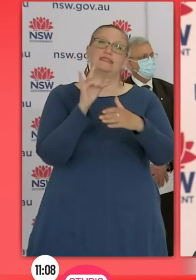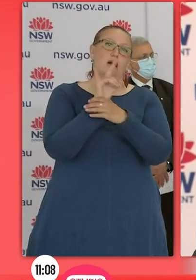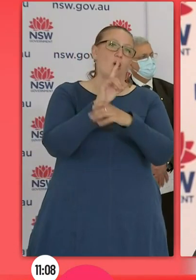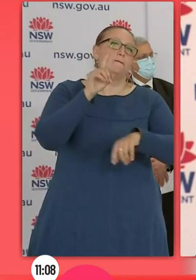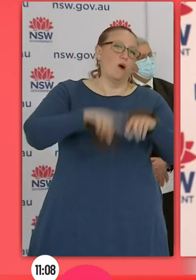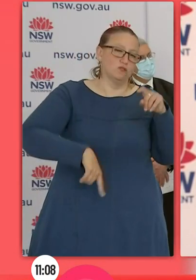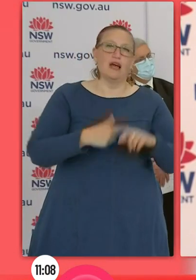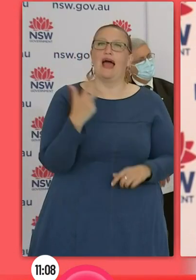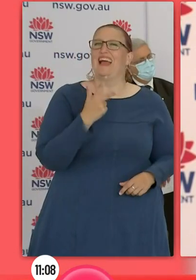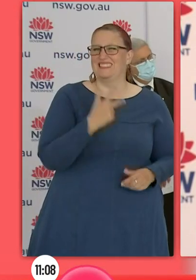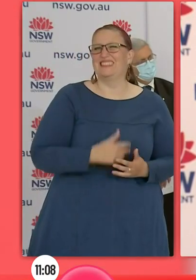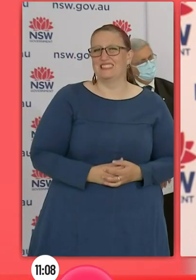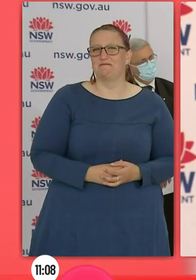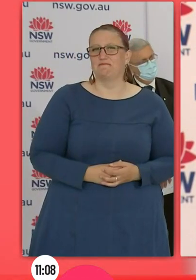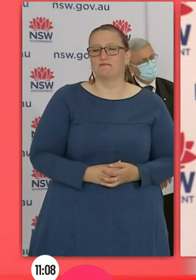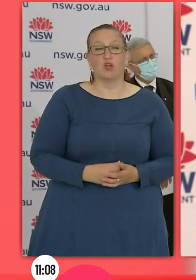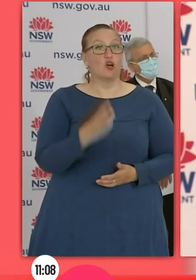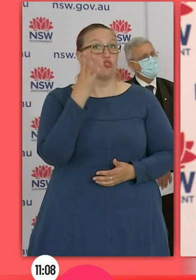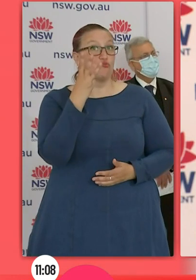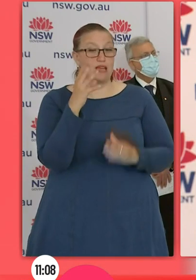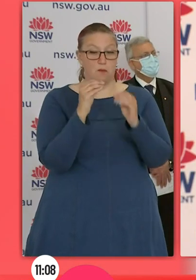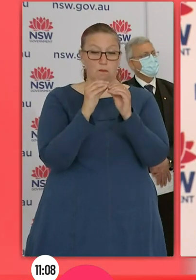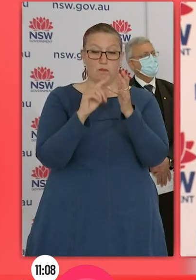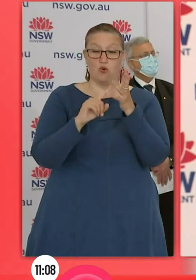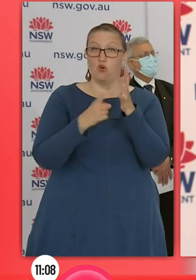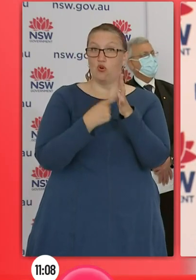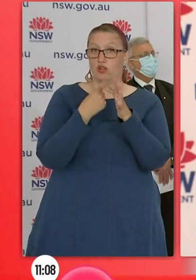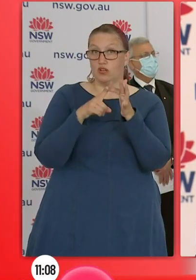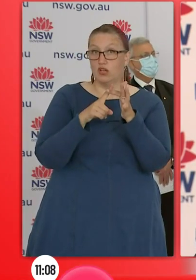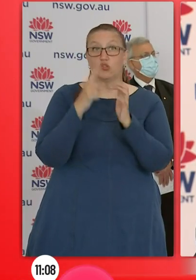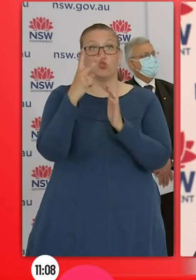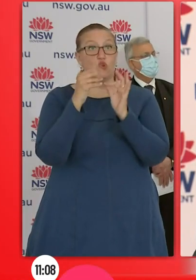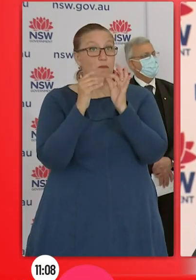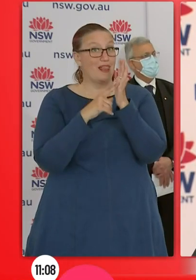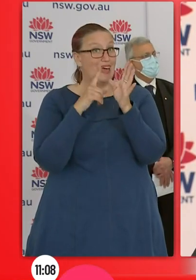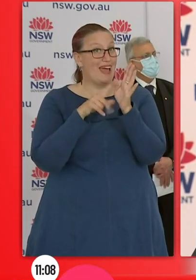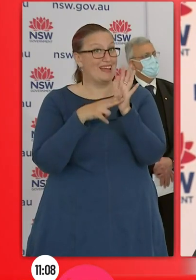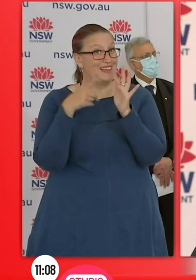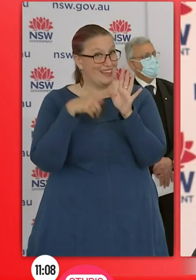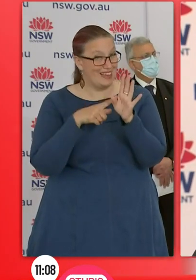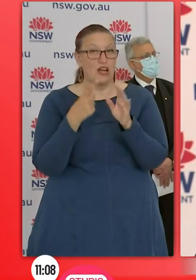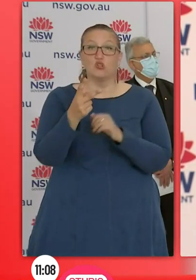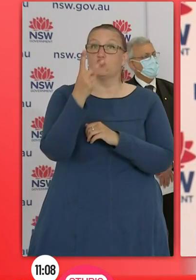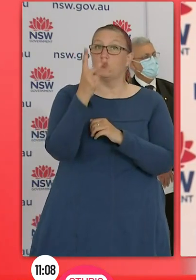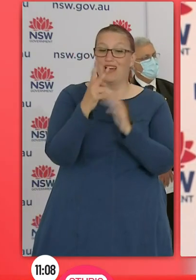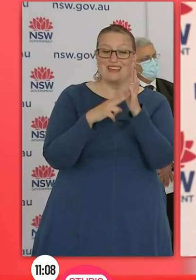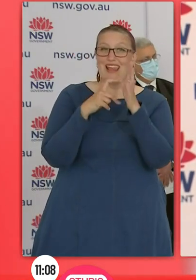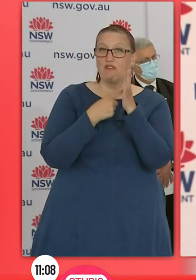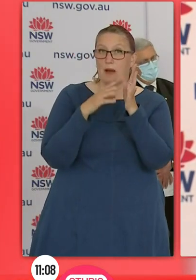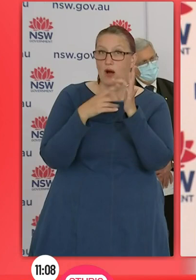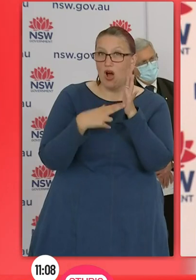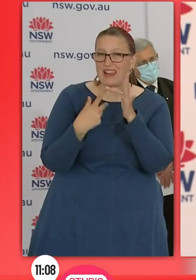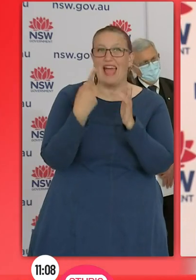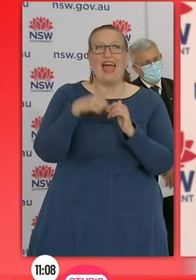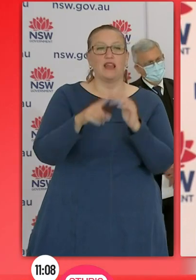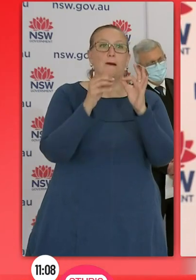cases in Dubbo. Then there was three in Bourke, two in Blaney, two in Narromine and Bathurst, Mudgie, Orange and Walgut all have had a case